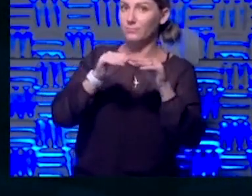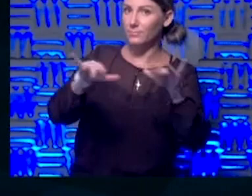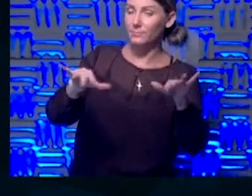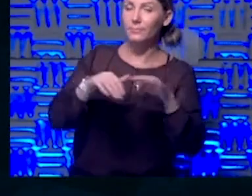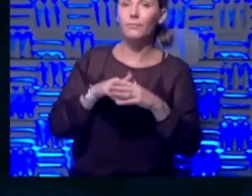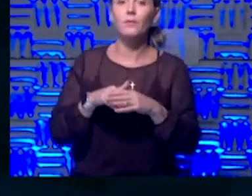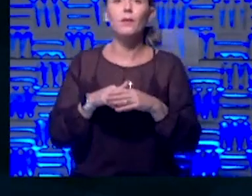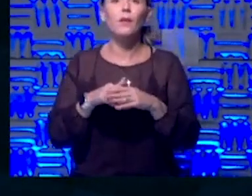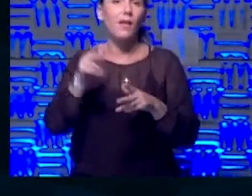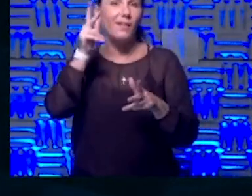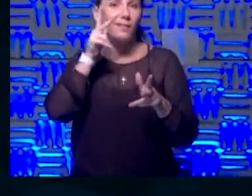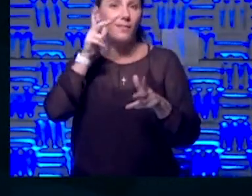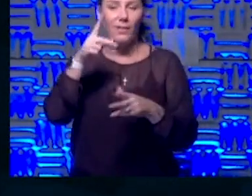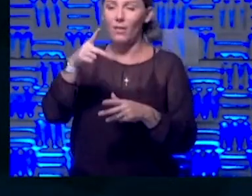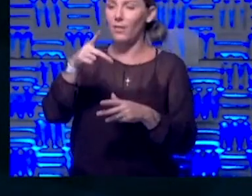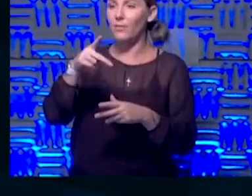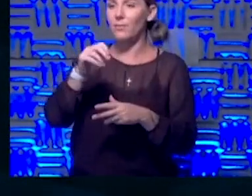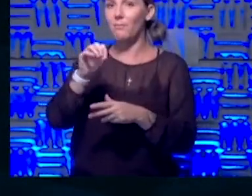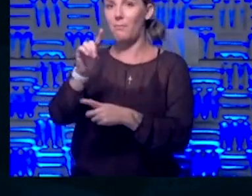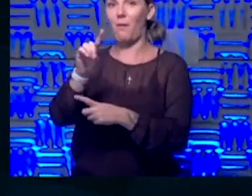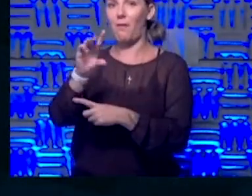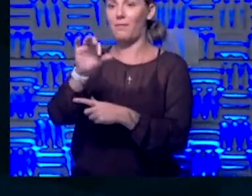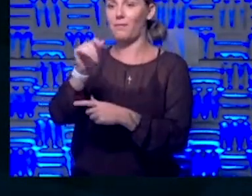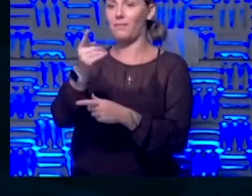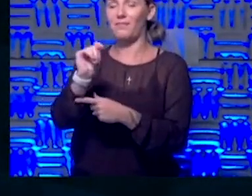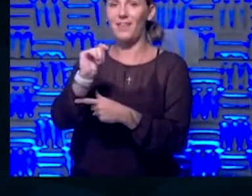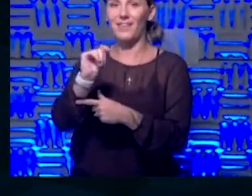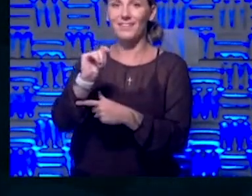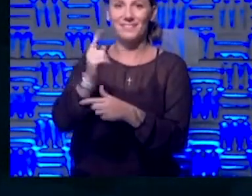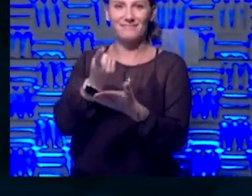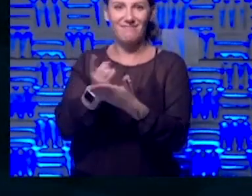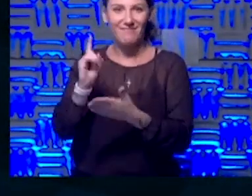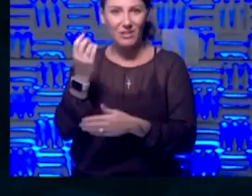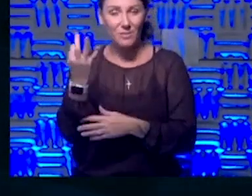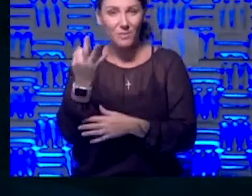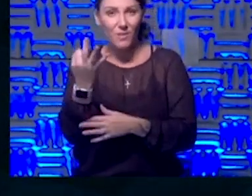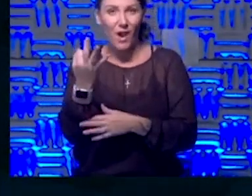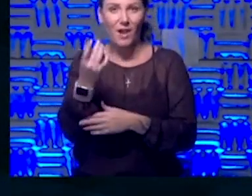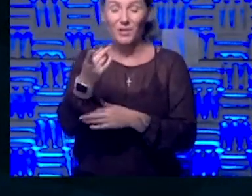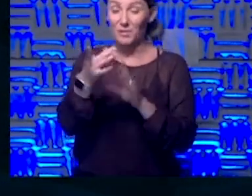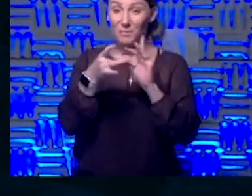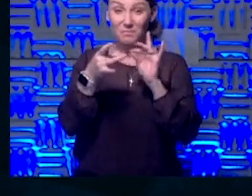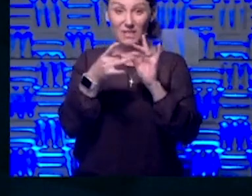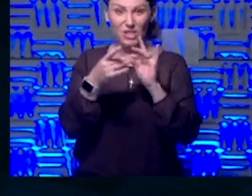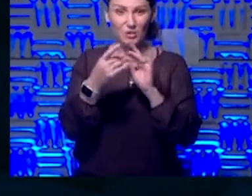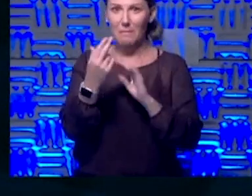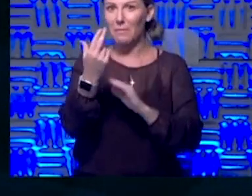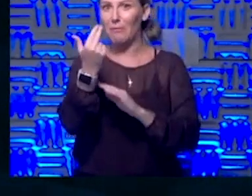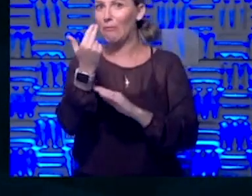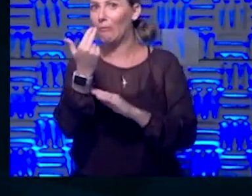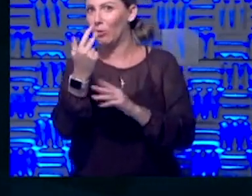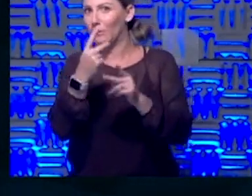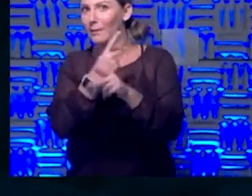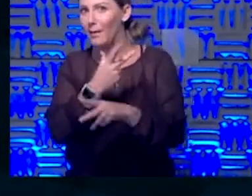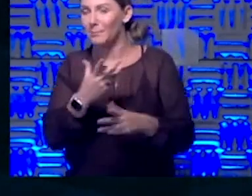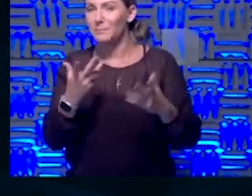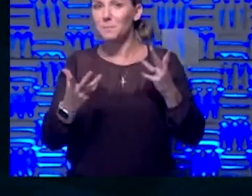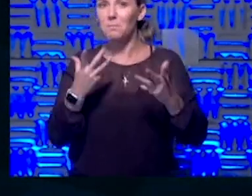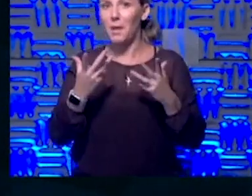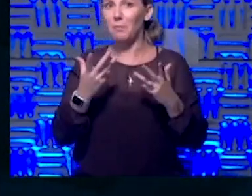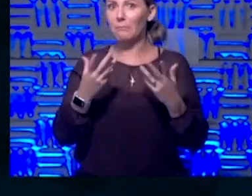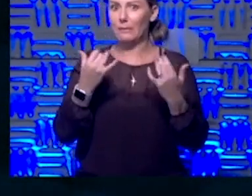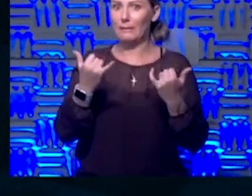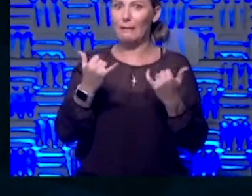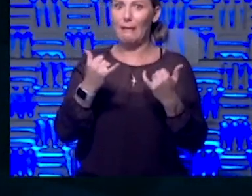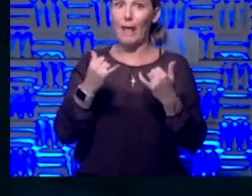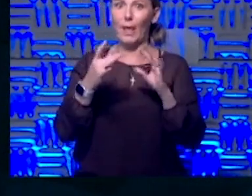podcast last Friday, and I saw that you guys mentioned it maybe 13 times, which maybe we need to do it 30 times this time. But